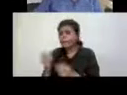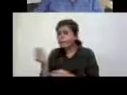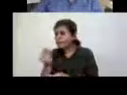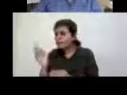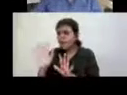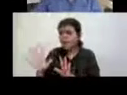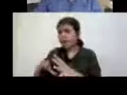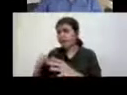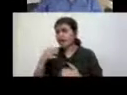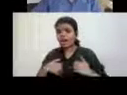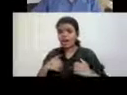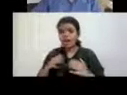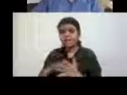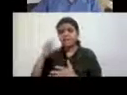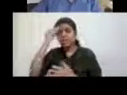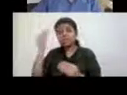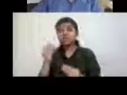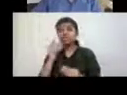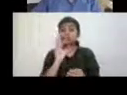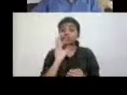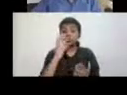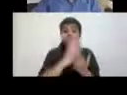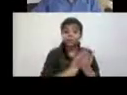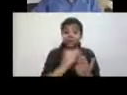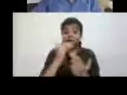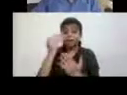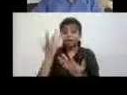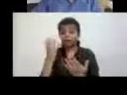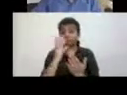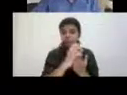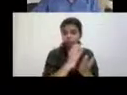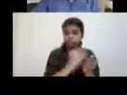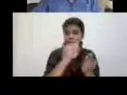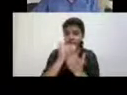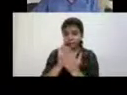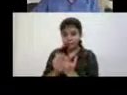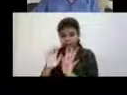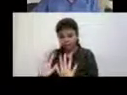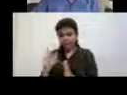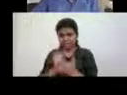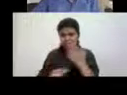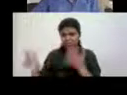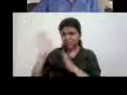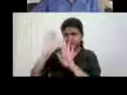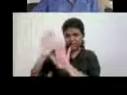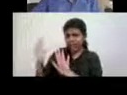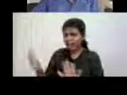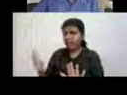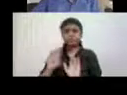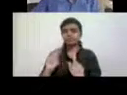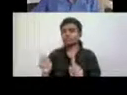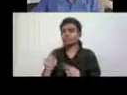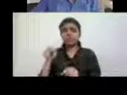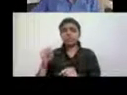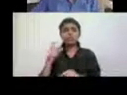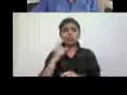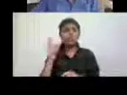there's no courses. There's no programs. They tend to be in the state universities and in the community colleges.